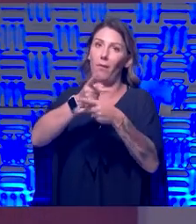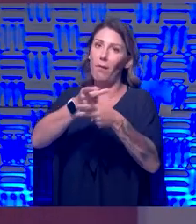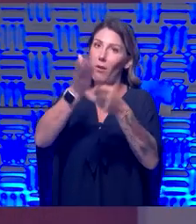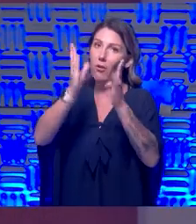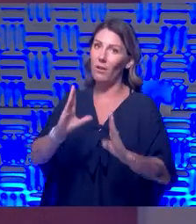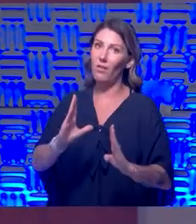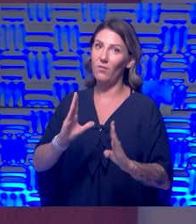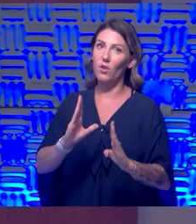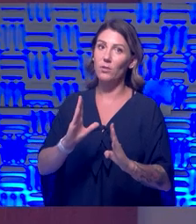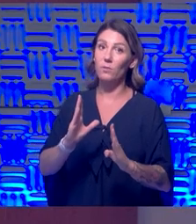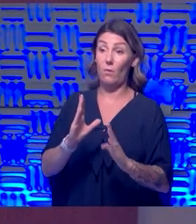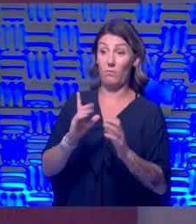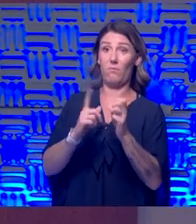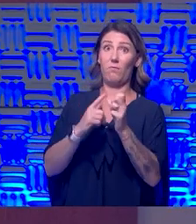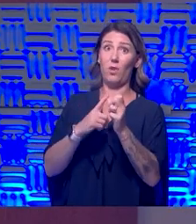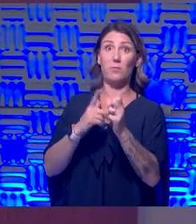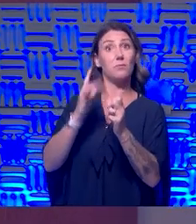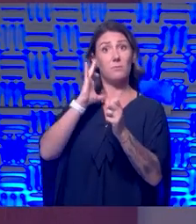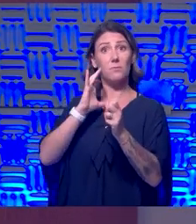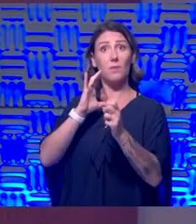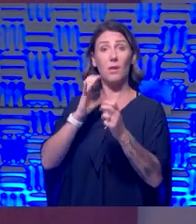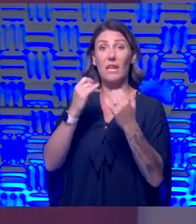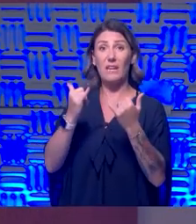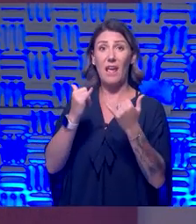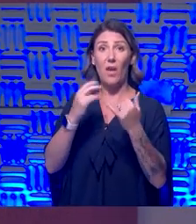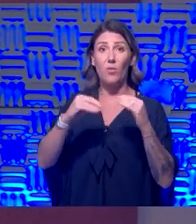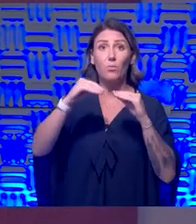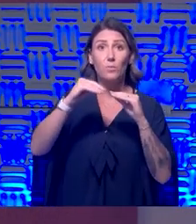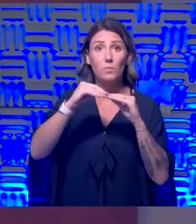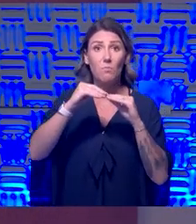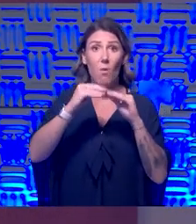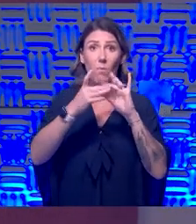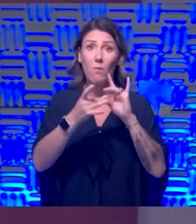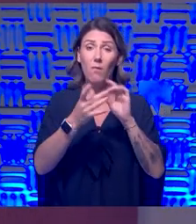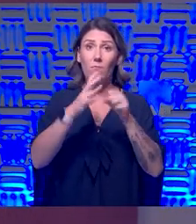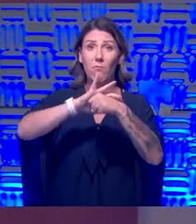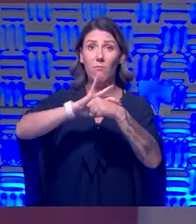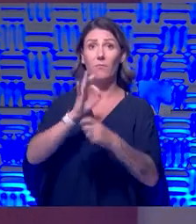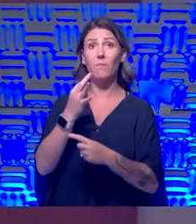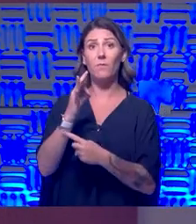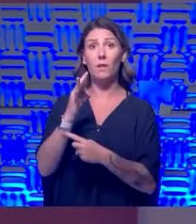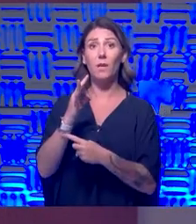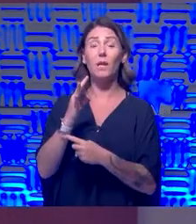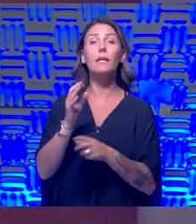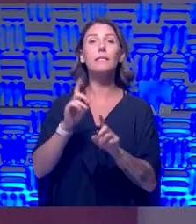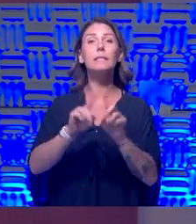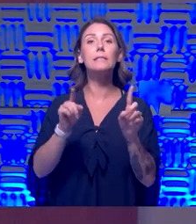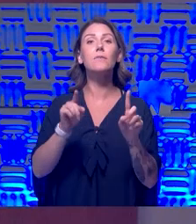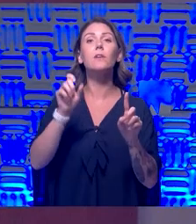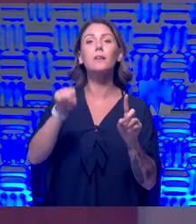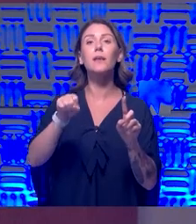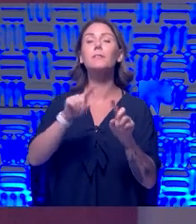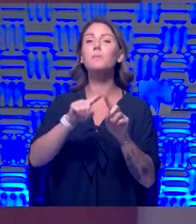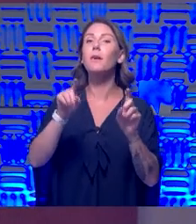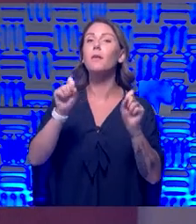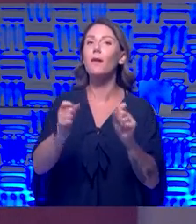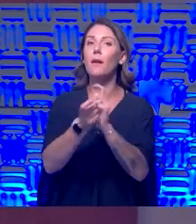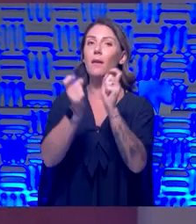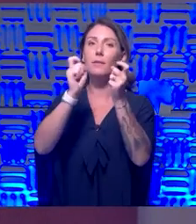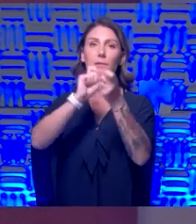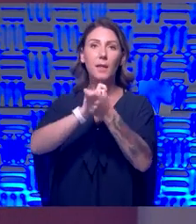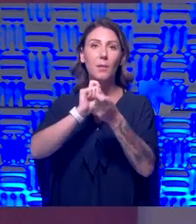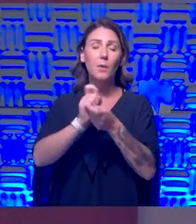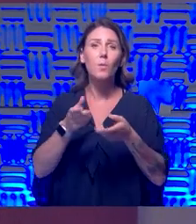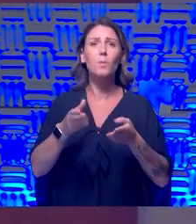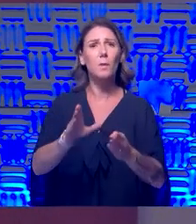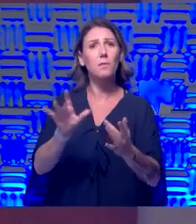first place. Uh, and now we have, we have, uh, we have more, but, uh, so it's different, but we can adapt. And, um, and there are ways